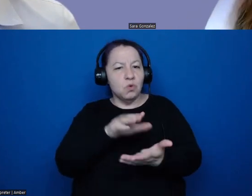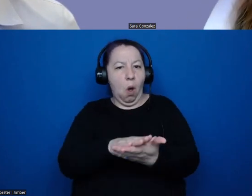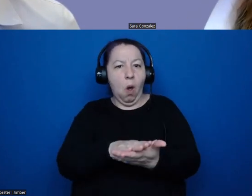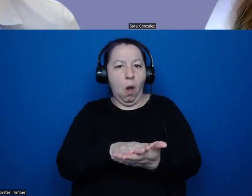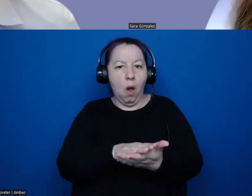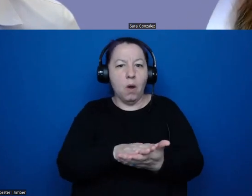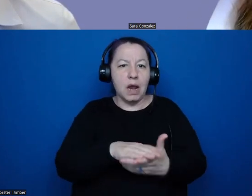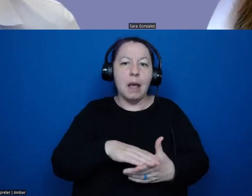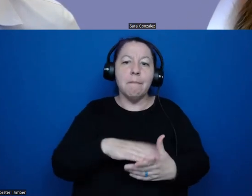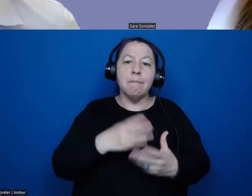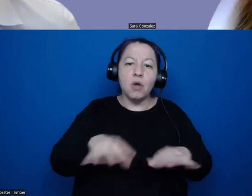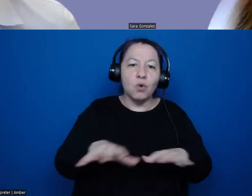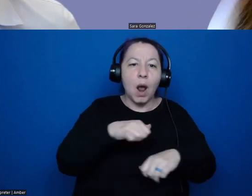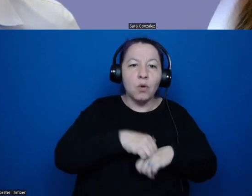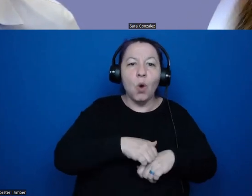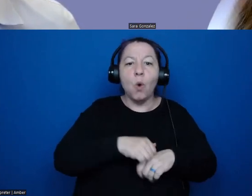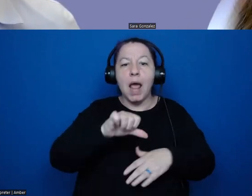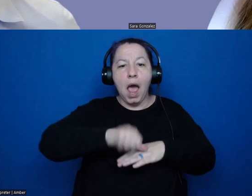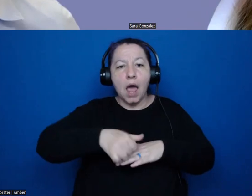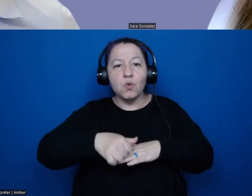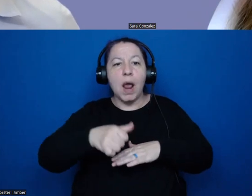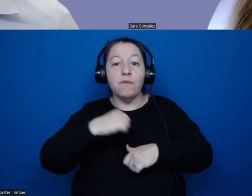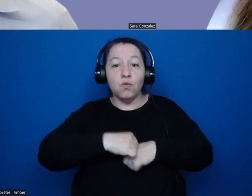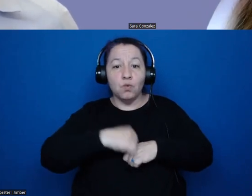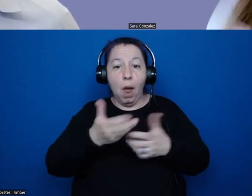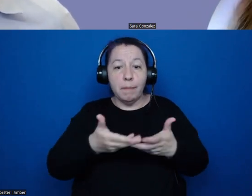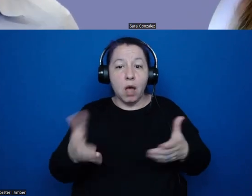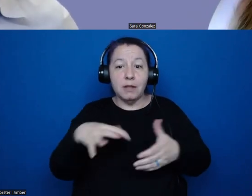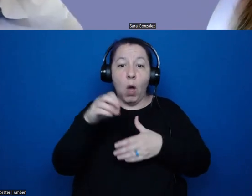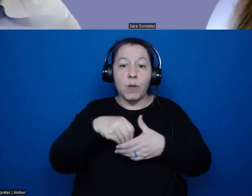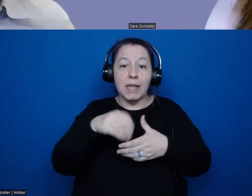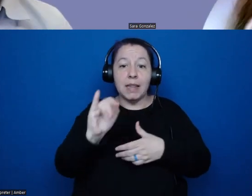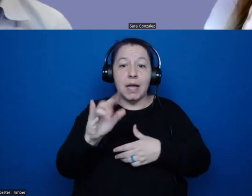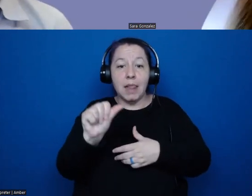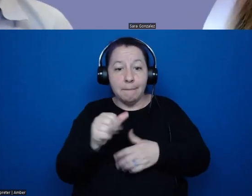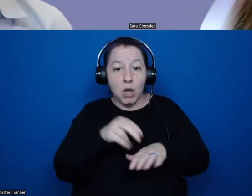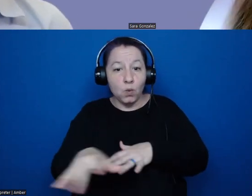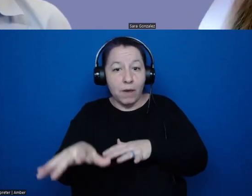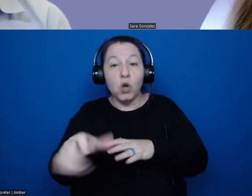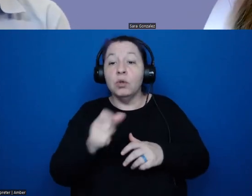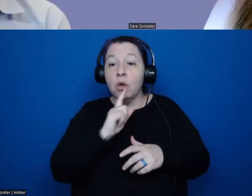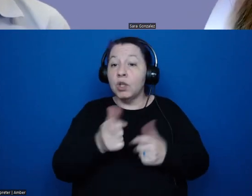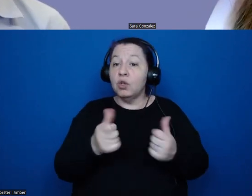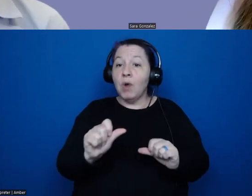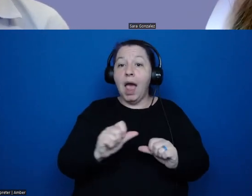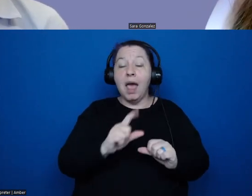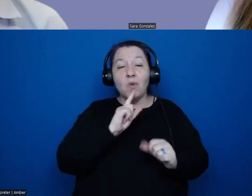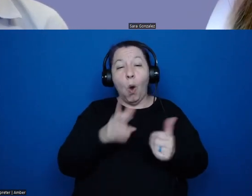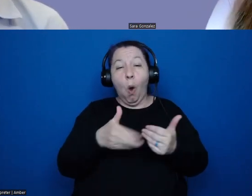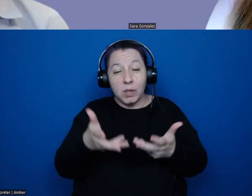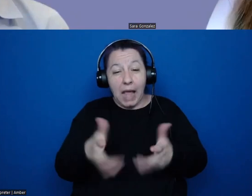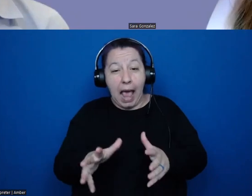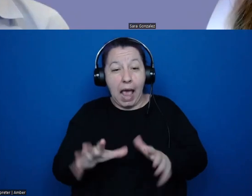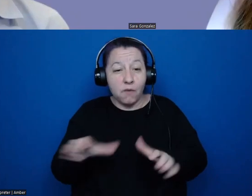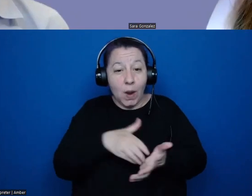and engraved rock belongings found within the Columbia River. So we've really tried. We're kind of at the end of doing kind of excavations